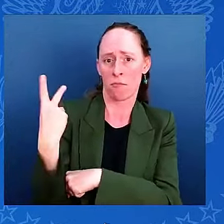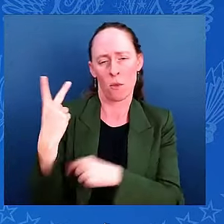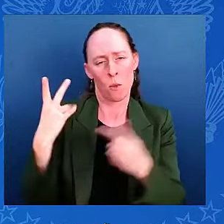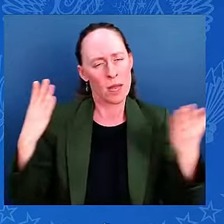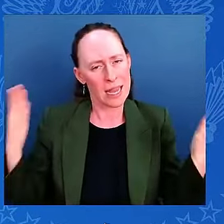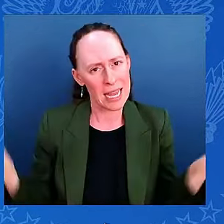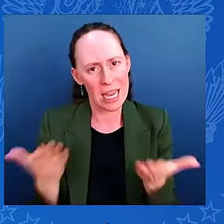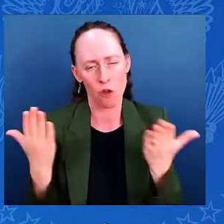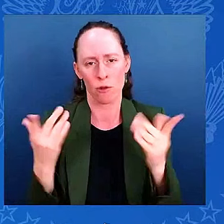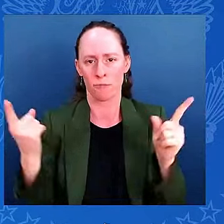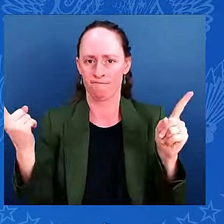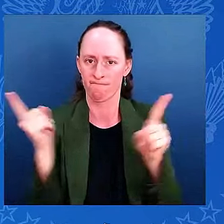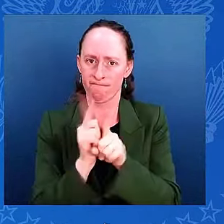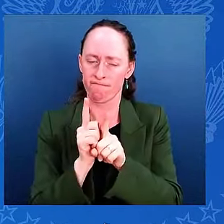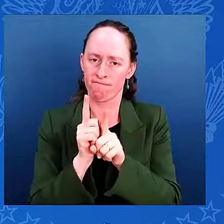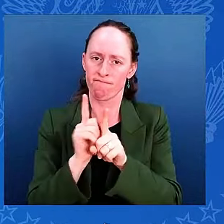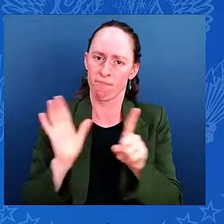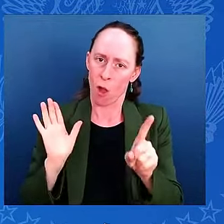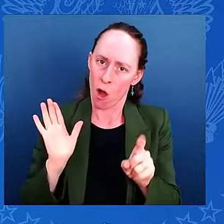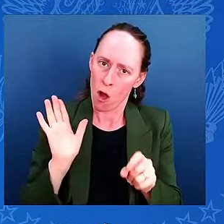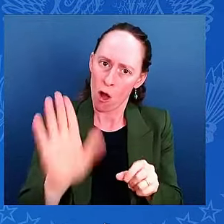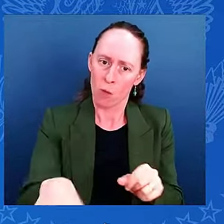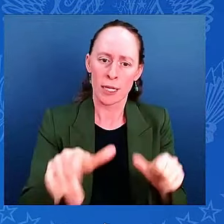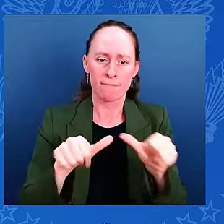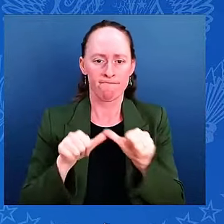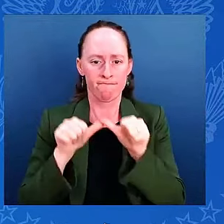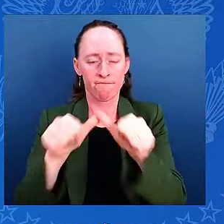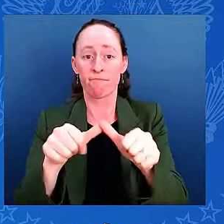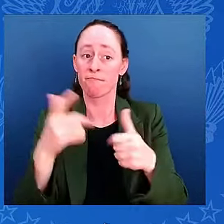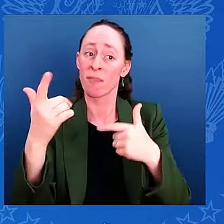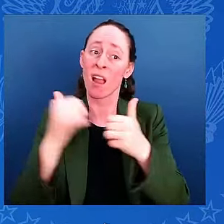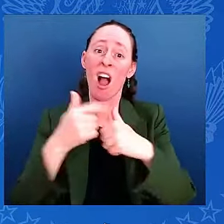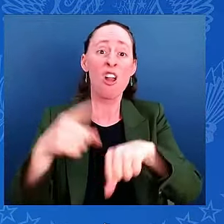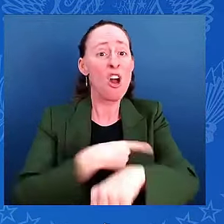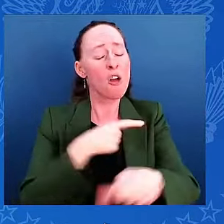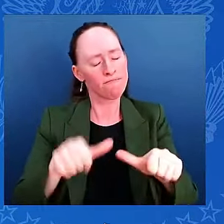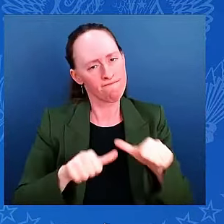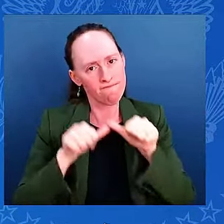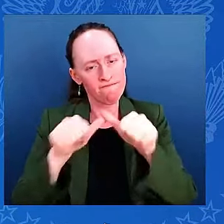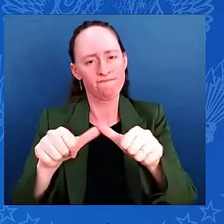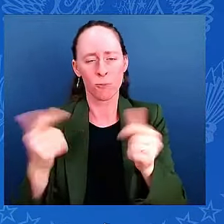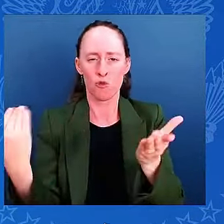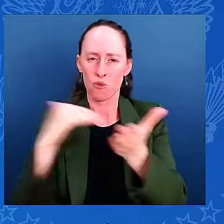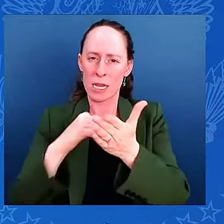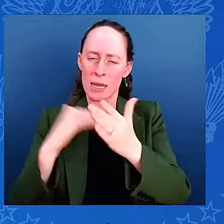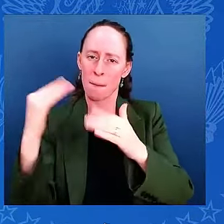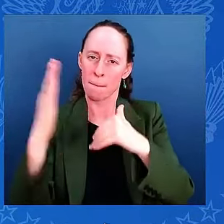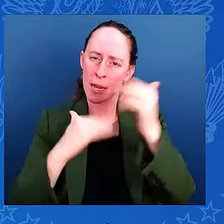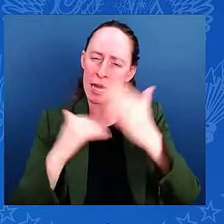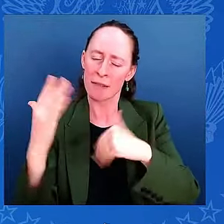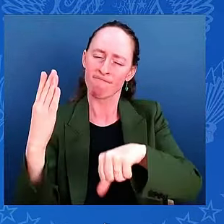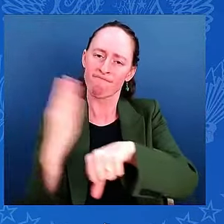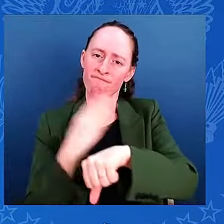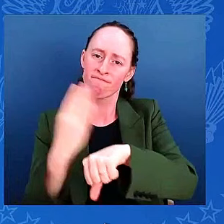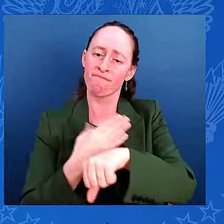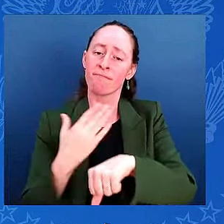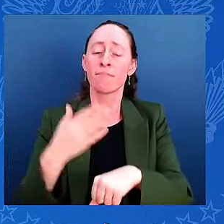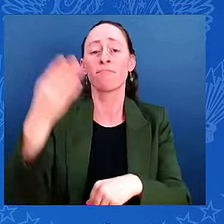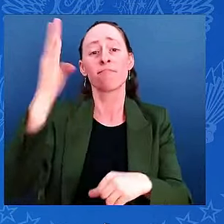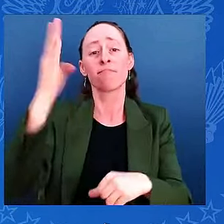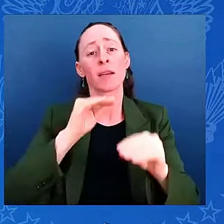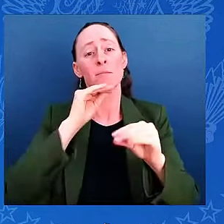and rebuild. May God bless you all, and may God protect those serving in the eye of this storm on behalf of our nation.